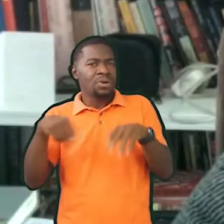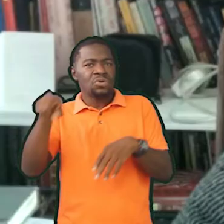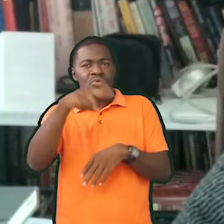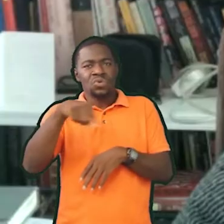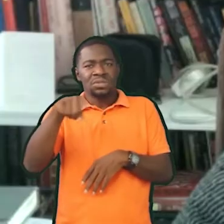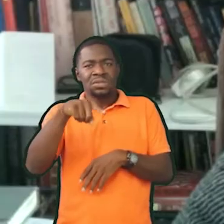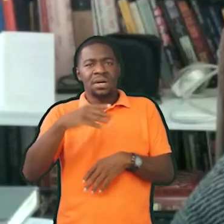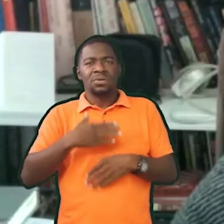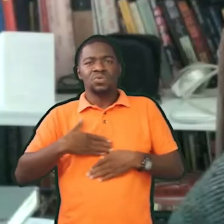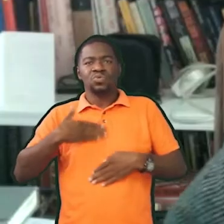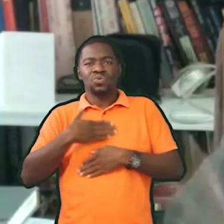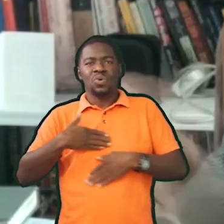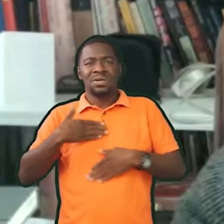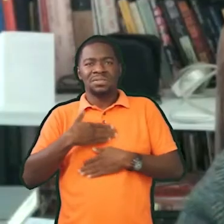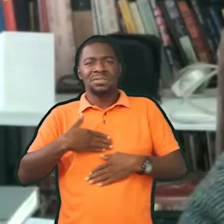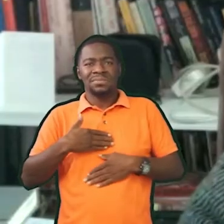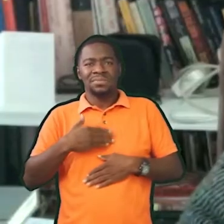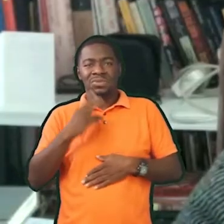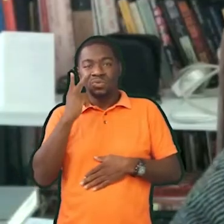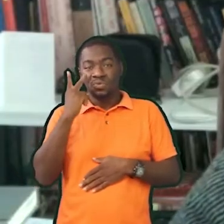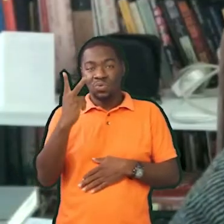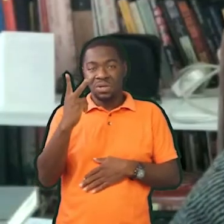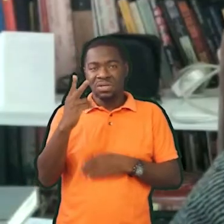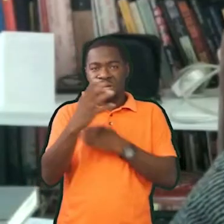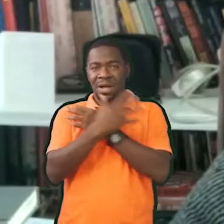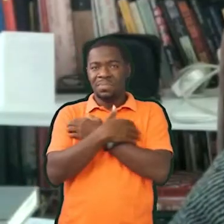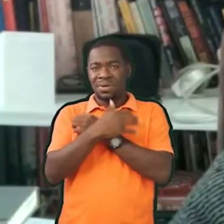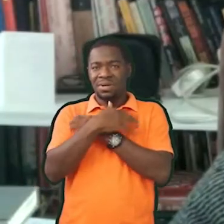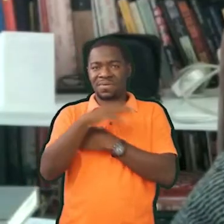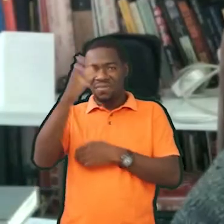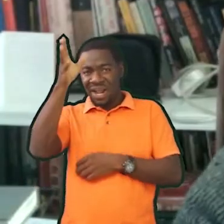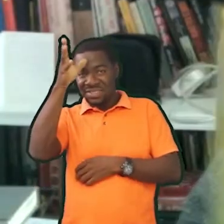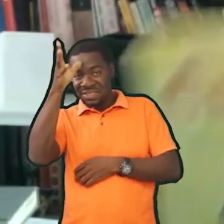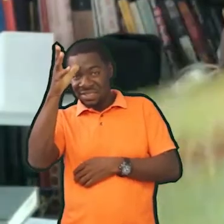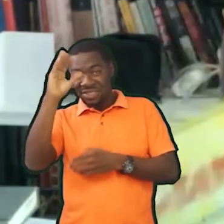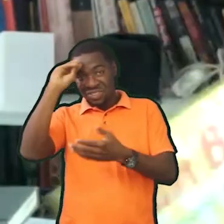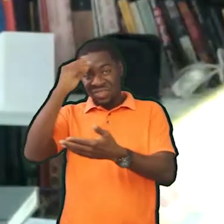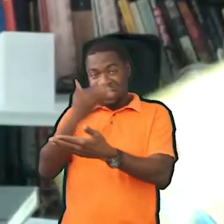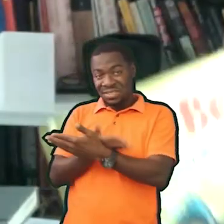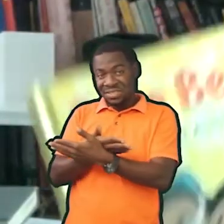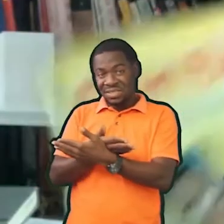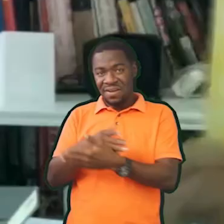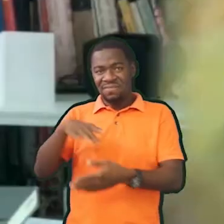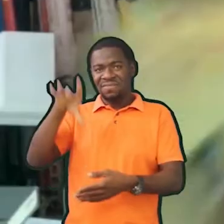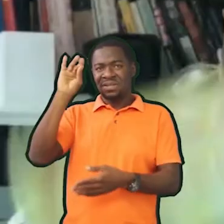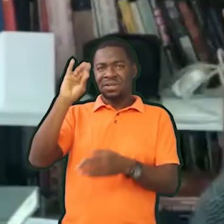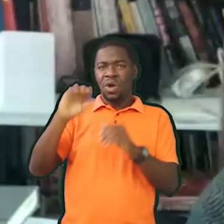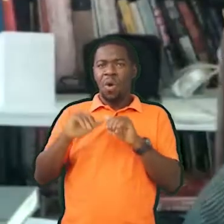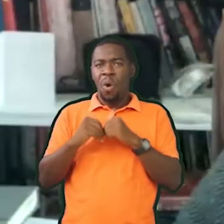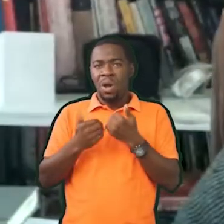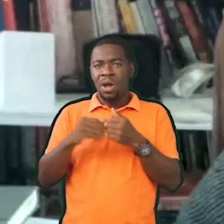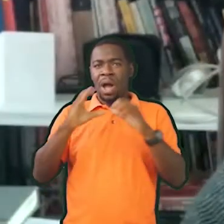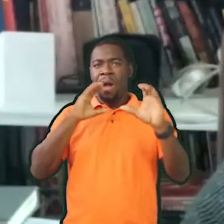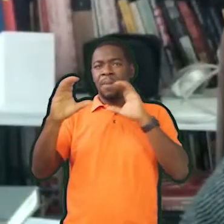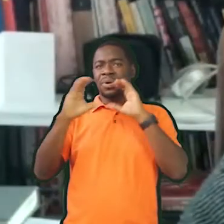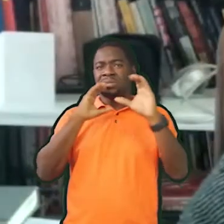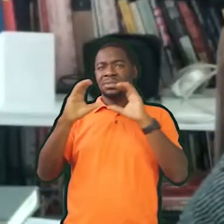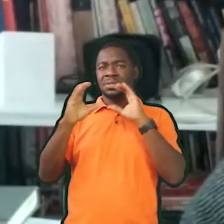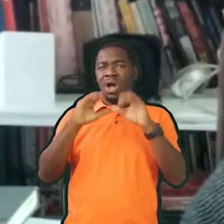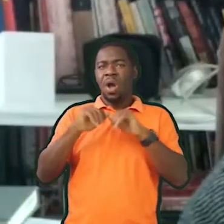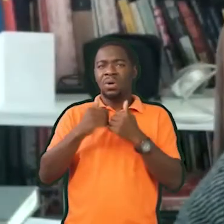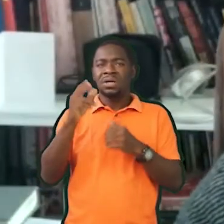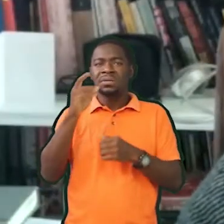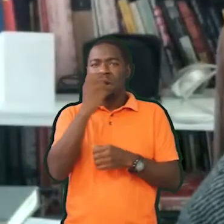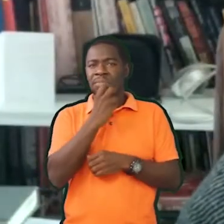enjoy the journey of the two bears figuring